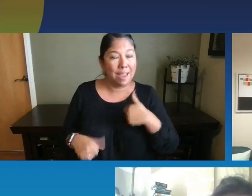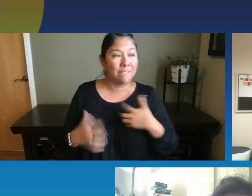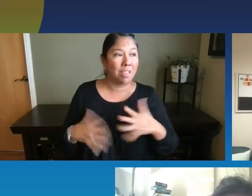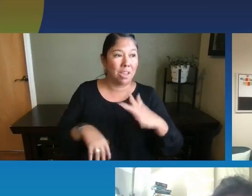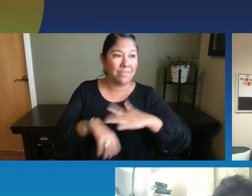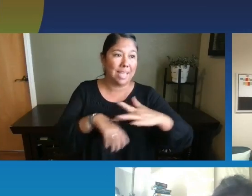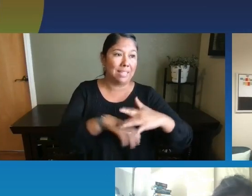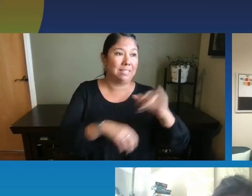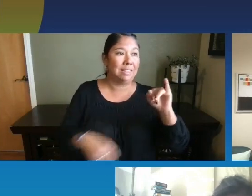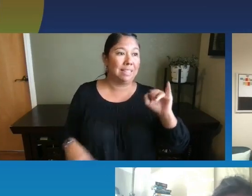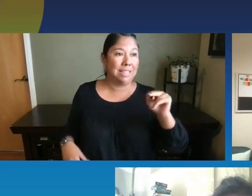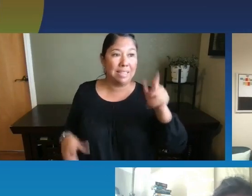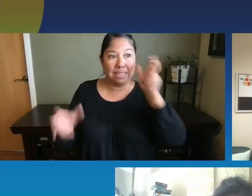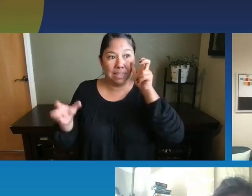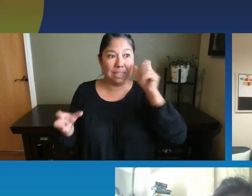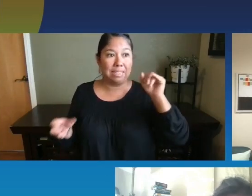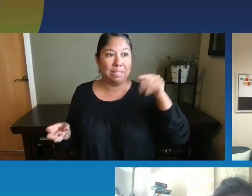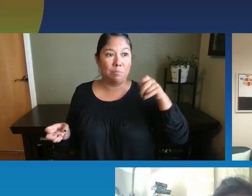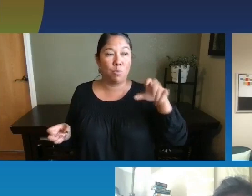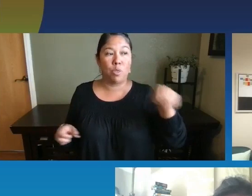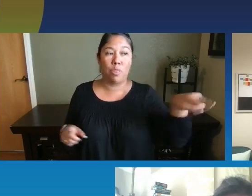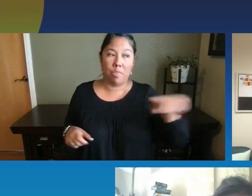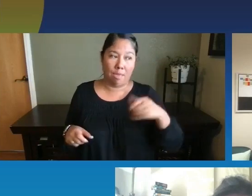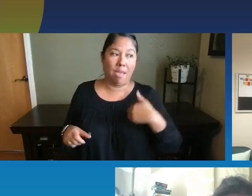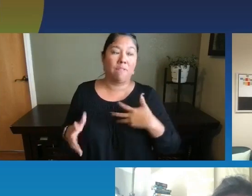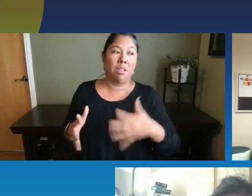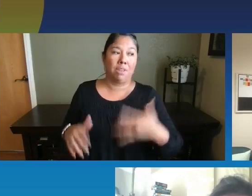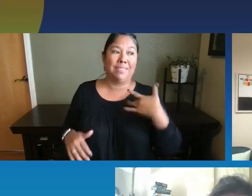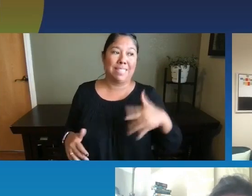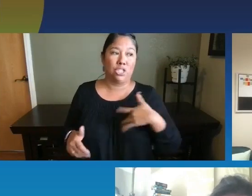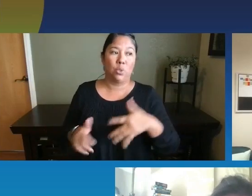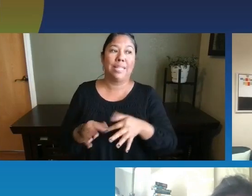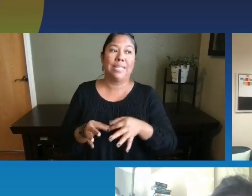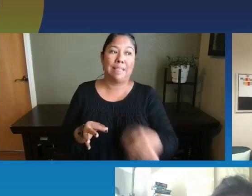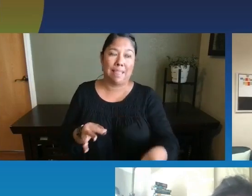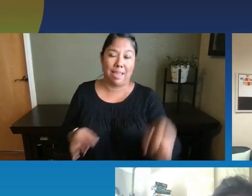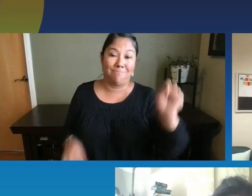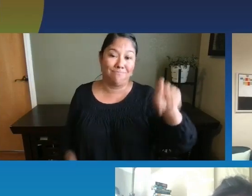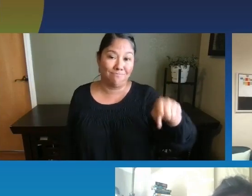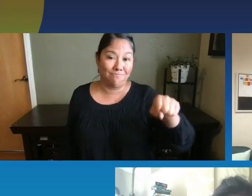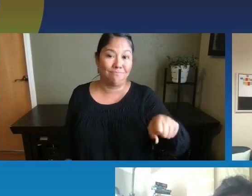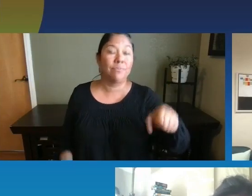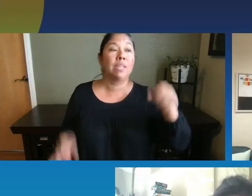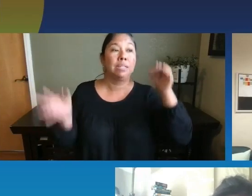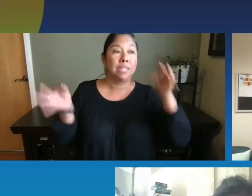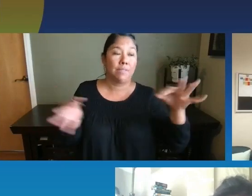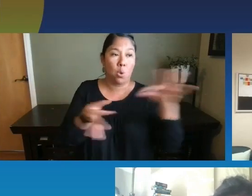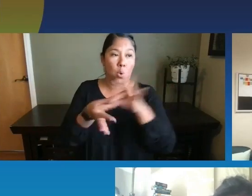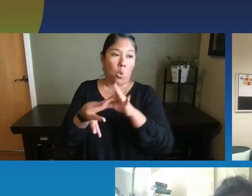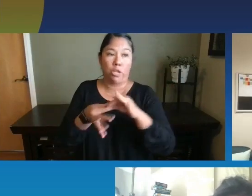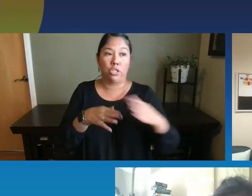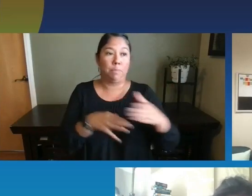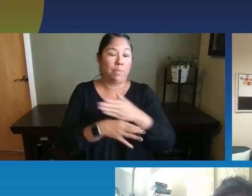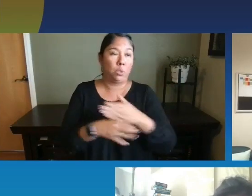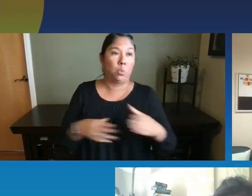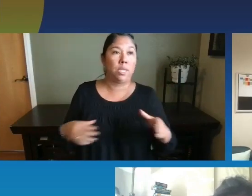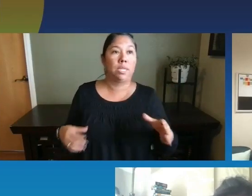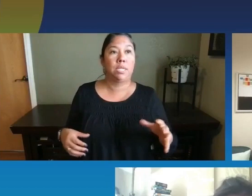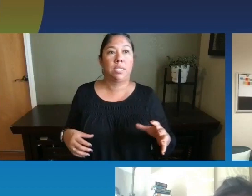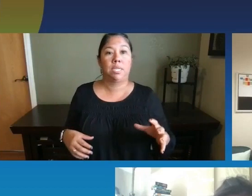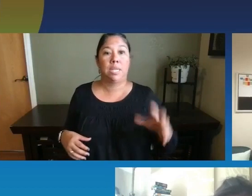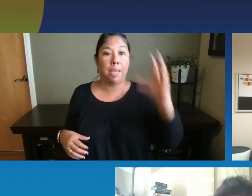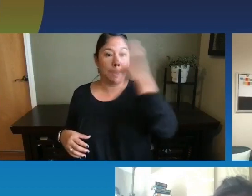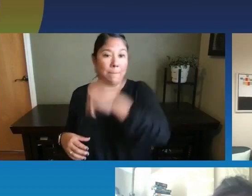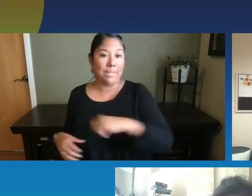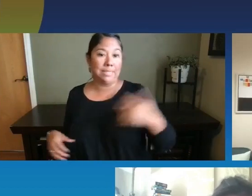input. These were children that had a lot of sensory delay. So there definitely is a correlation between, um, missed sensory